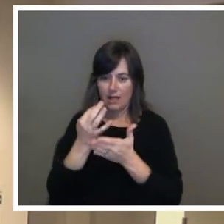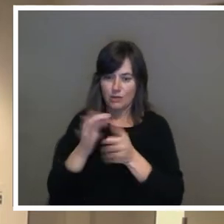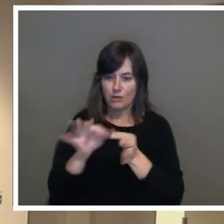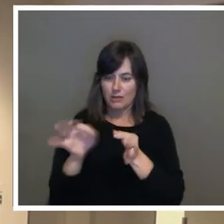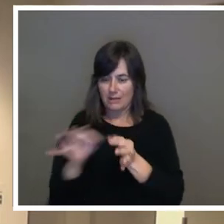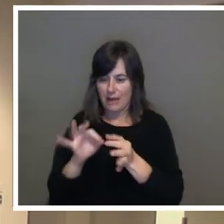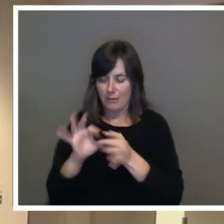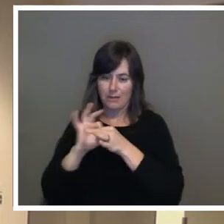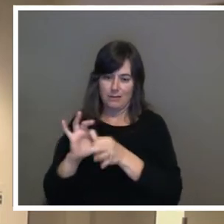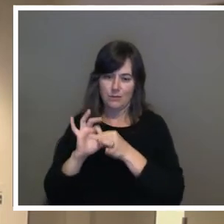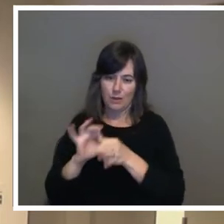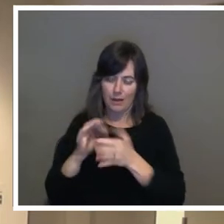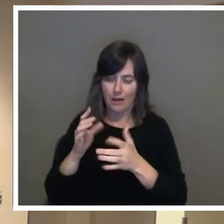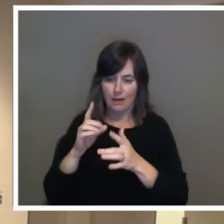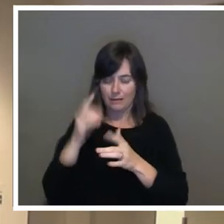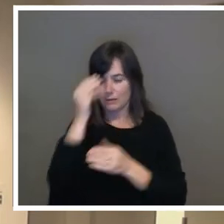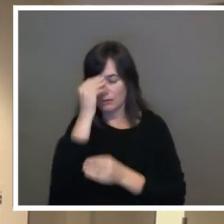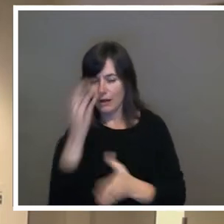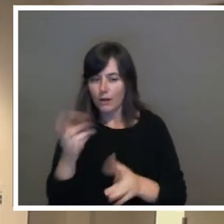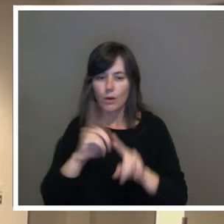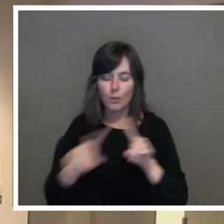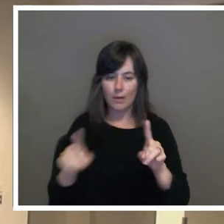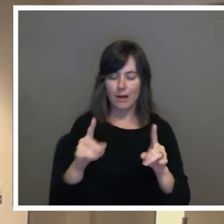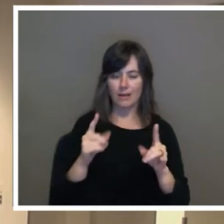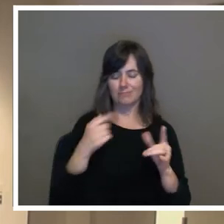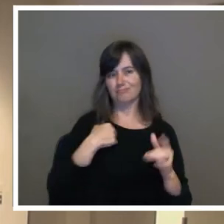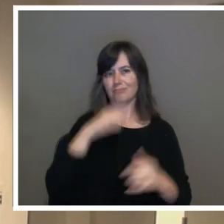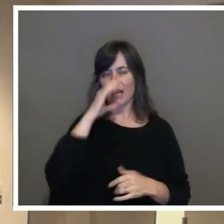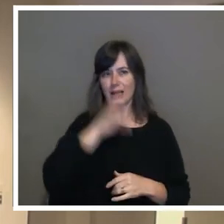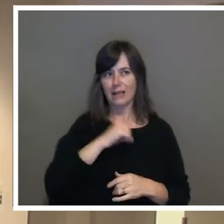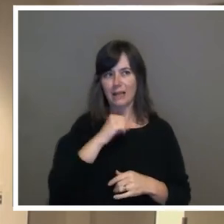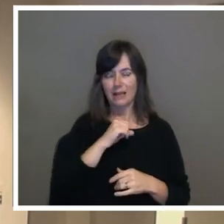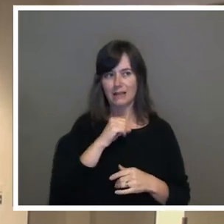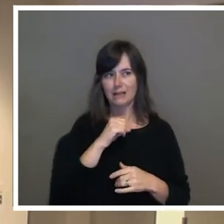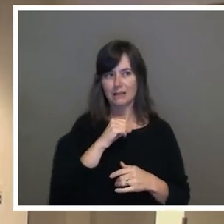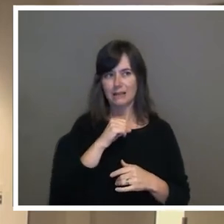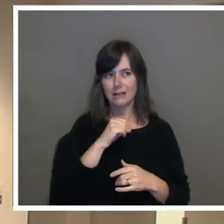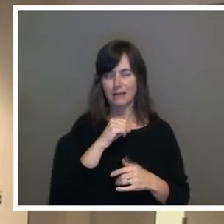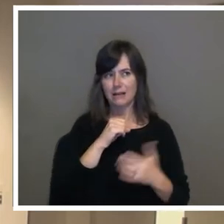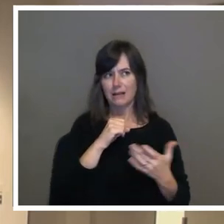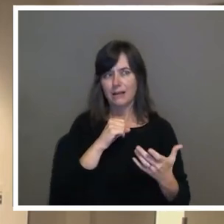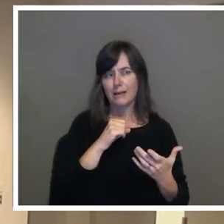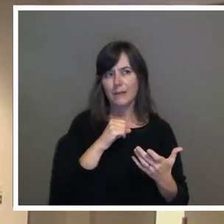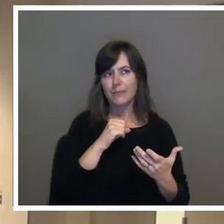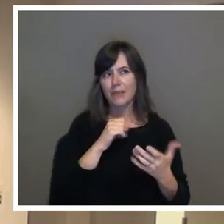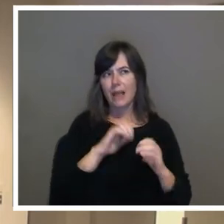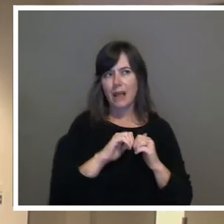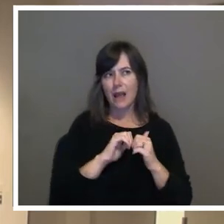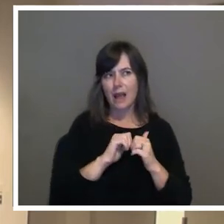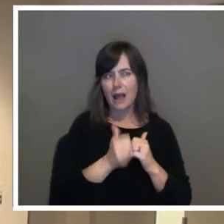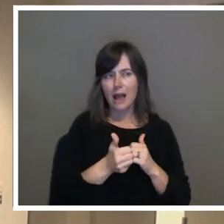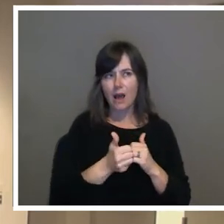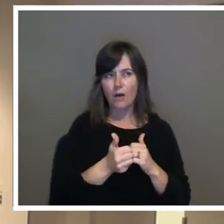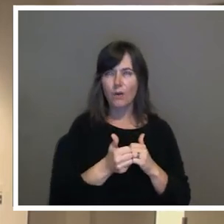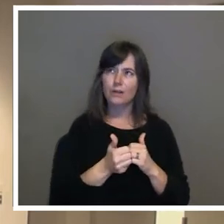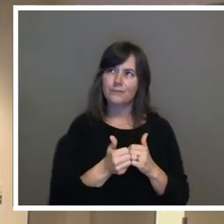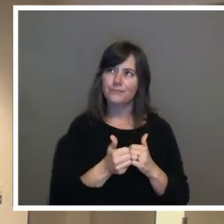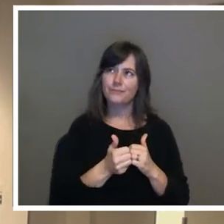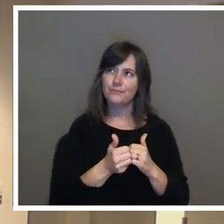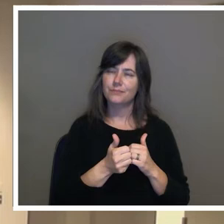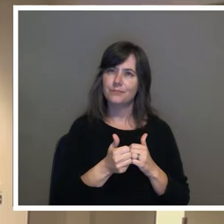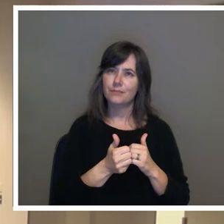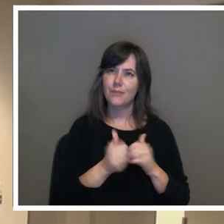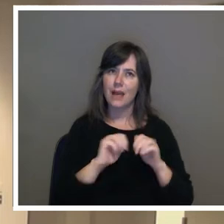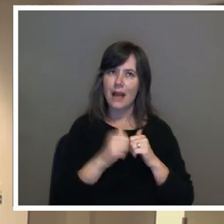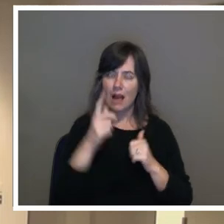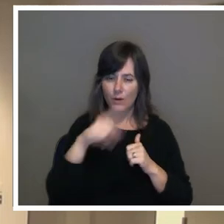You know, and I guess said differently, how, I don't know, how is it that you can